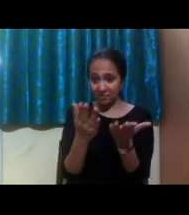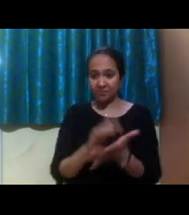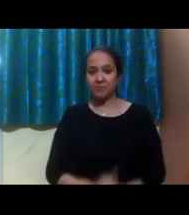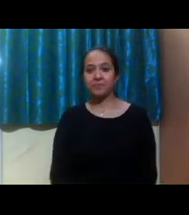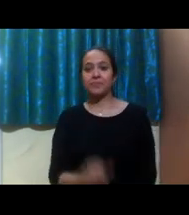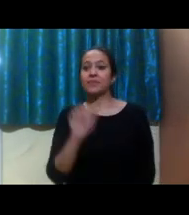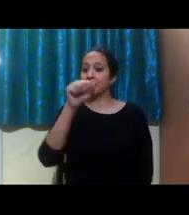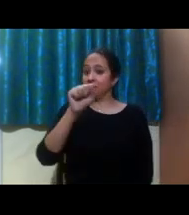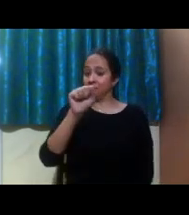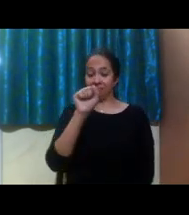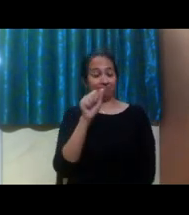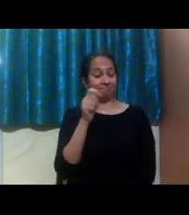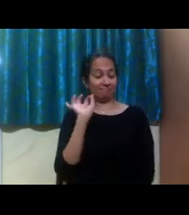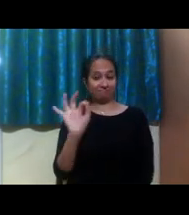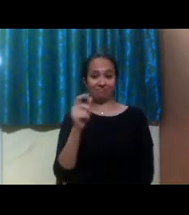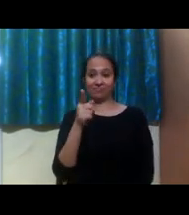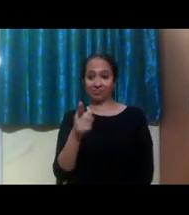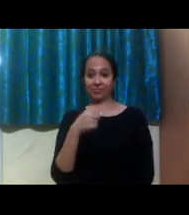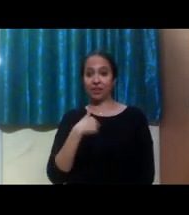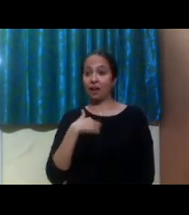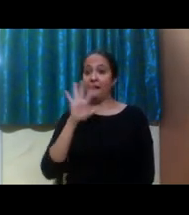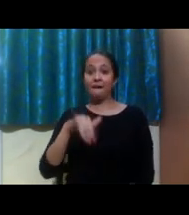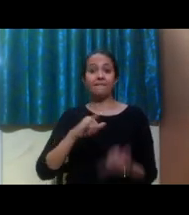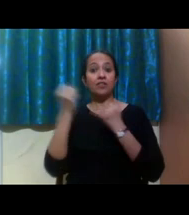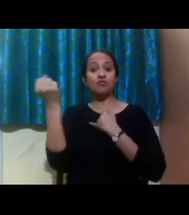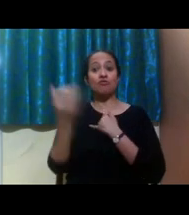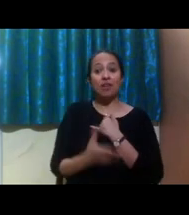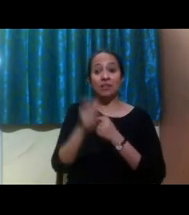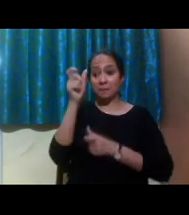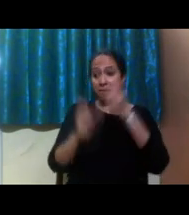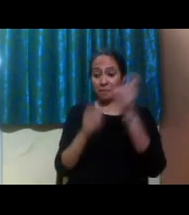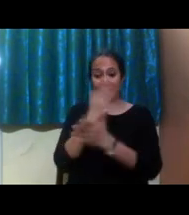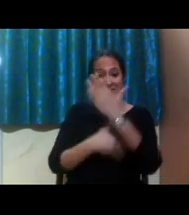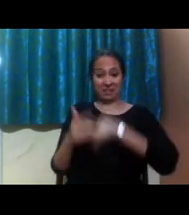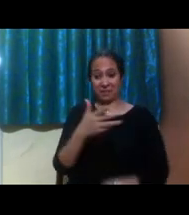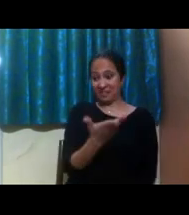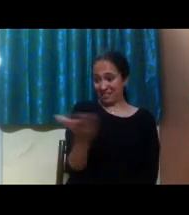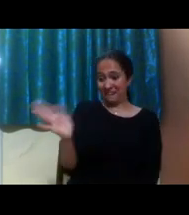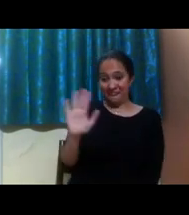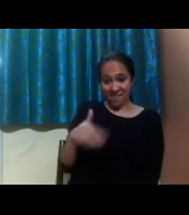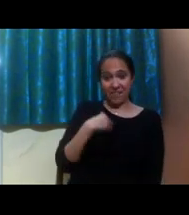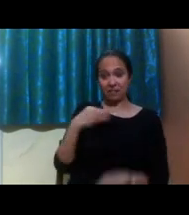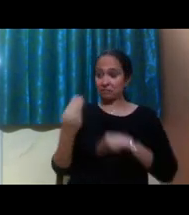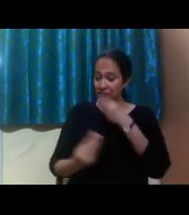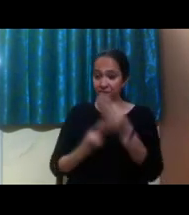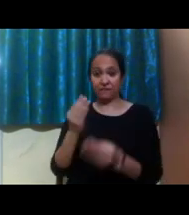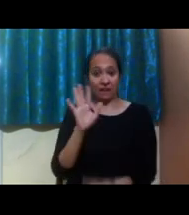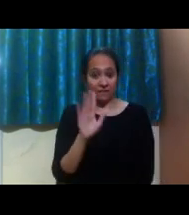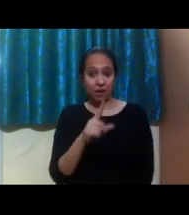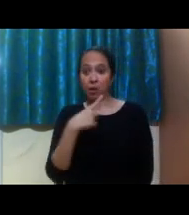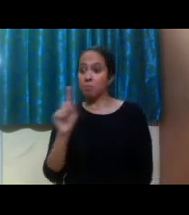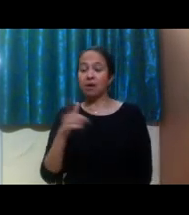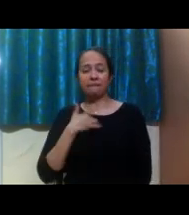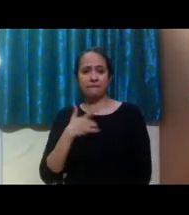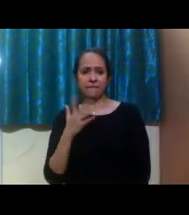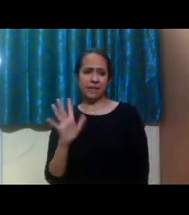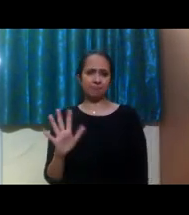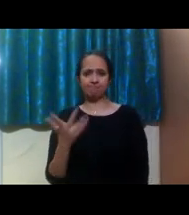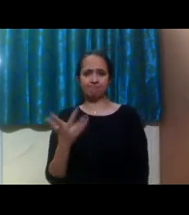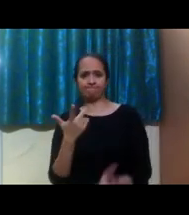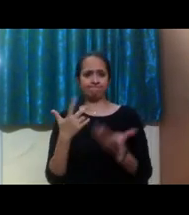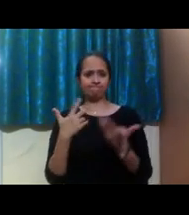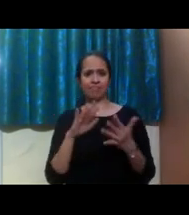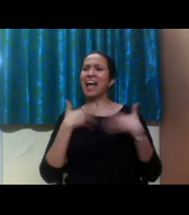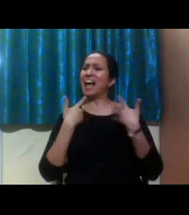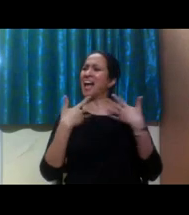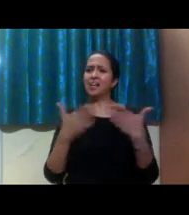Yes, absolutely. So there's certainly our scholarships are people with disabilities, um, but also don't, um, be afraid to apply for any scholarship that's